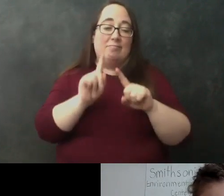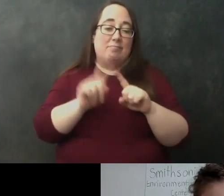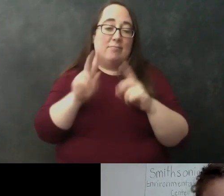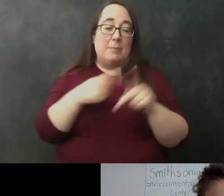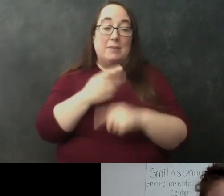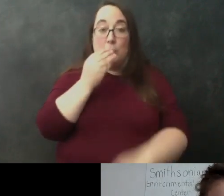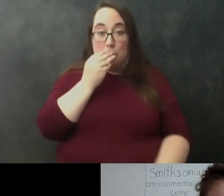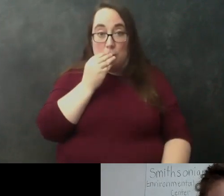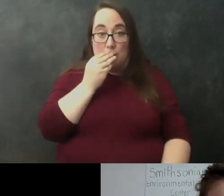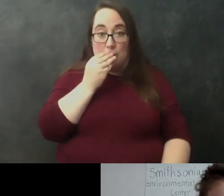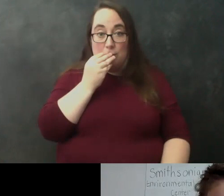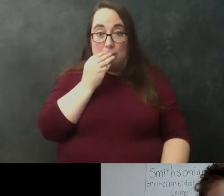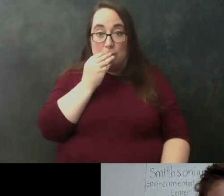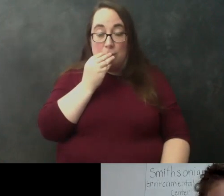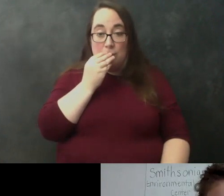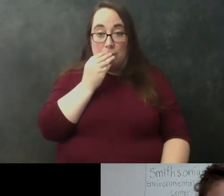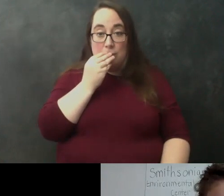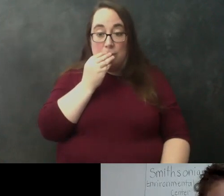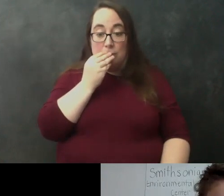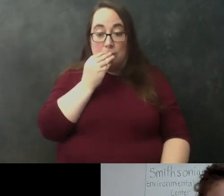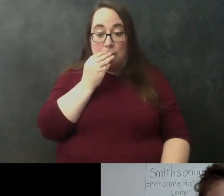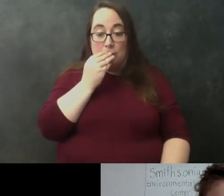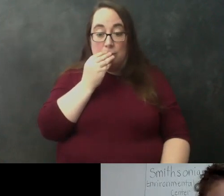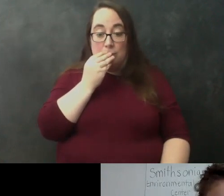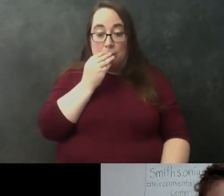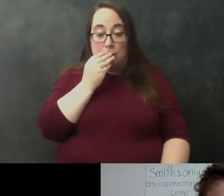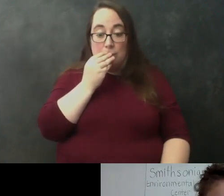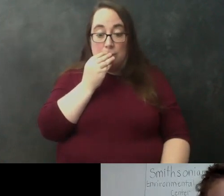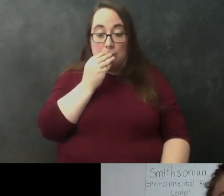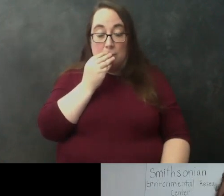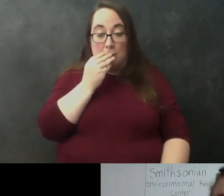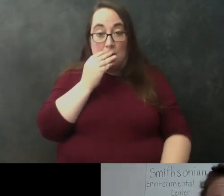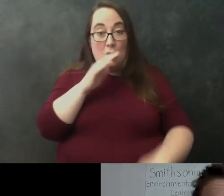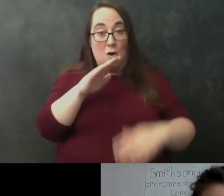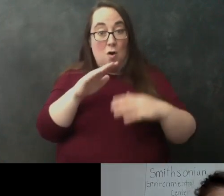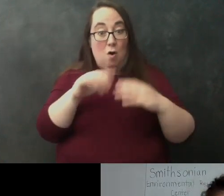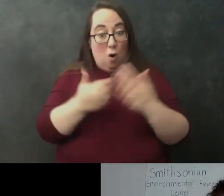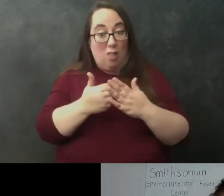what would i get or would i get all of its dna in my dna